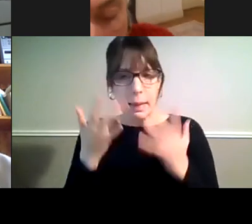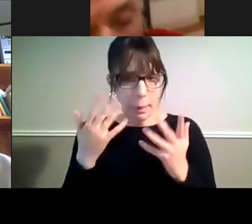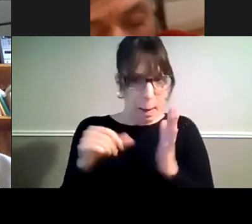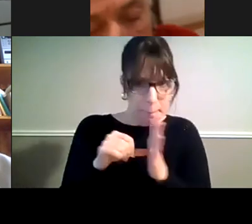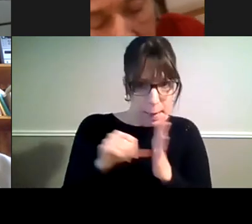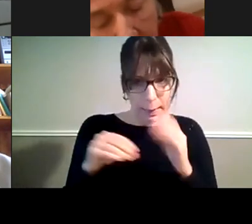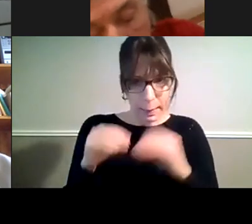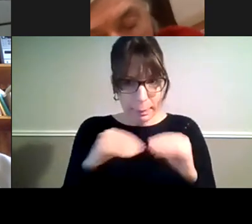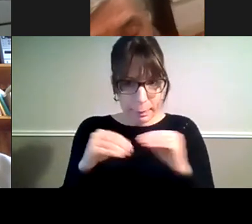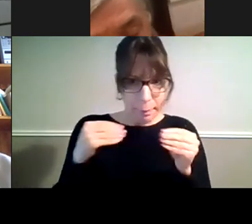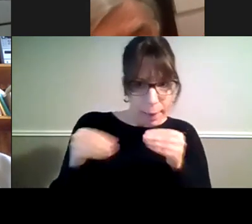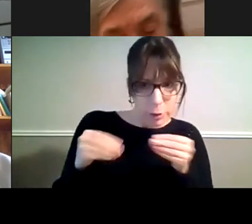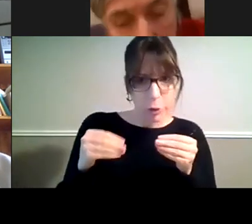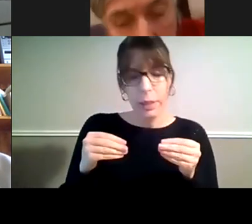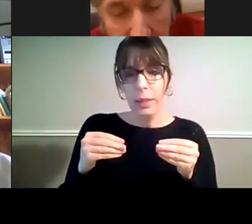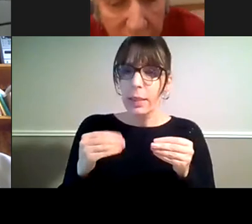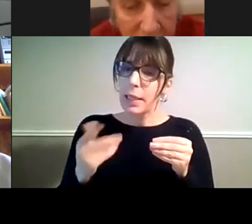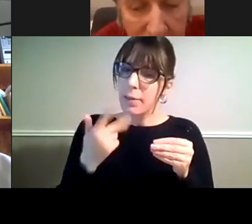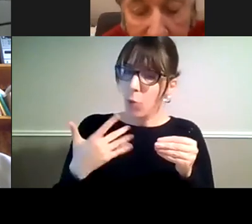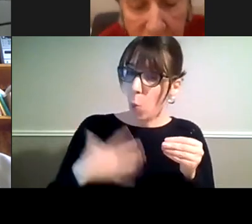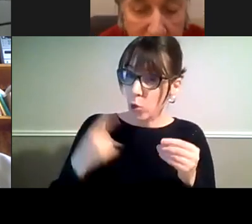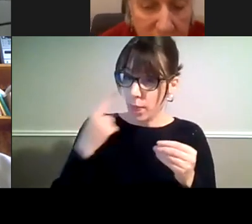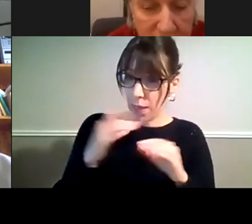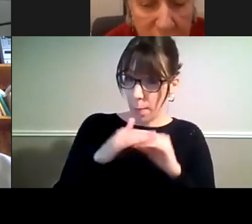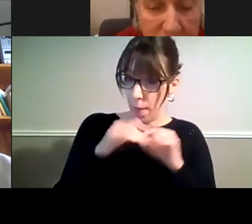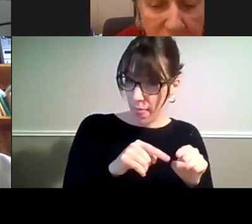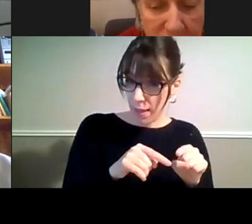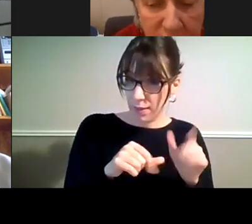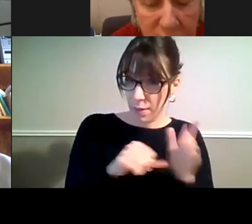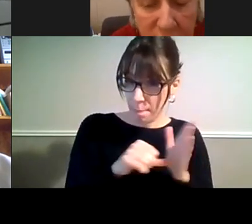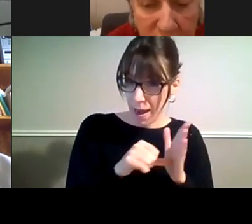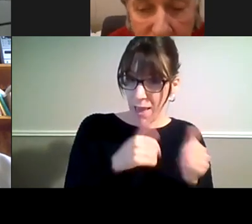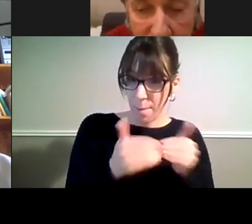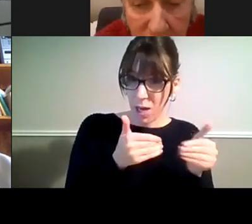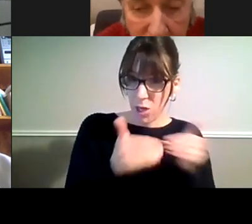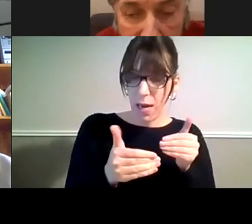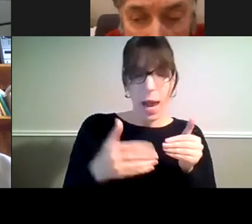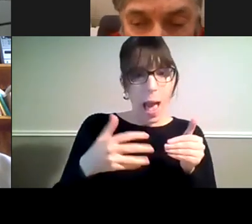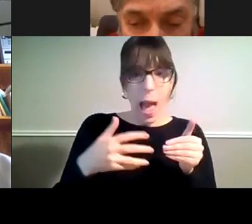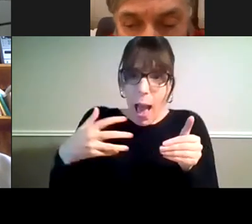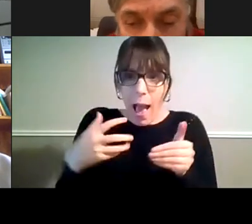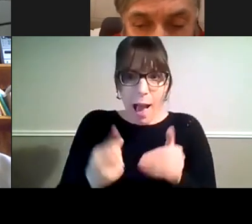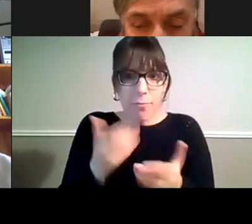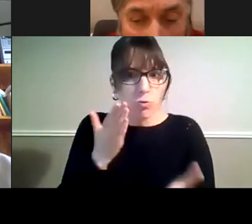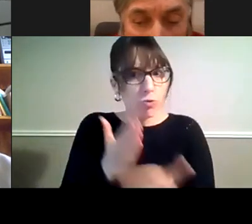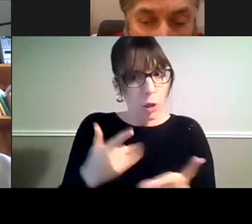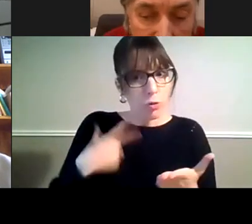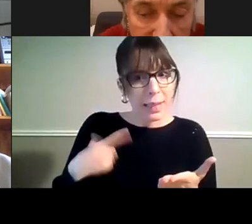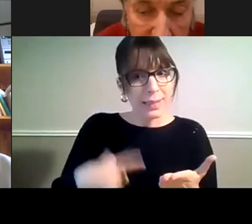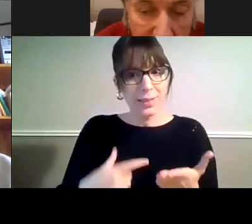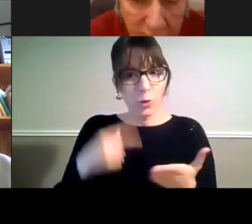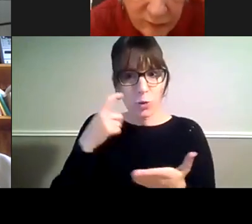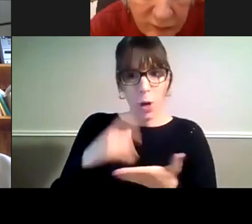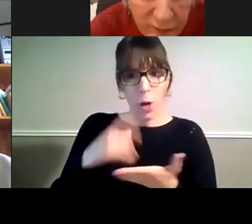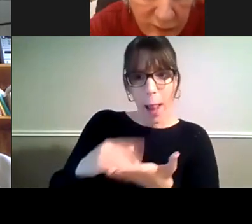if you want to, then there's a logic in keeping people in their homes for longer because, of course, it's much